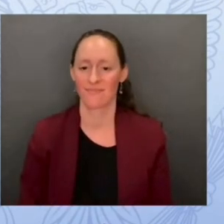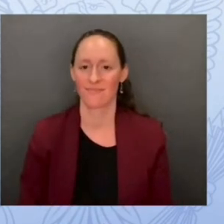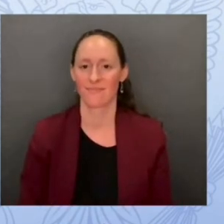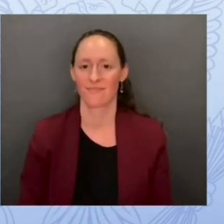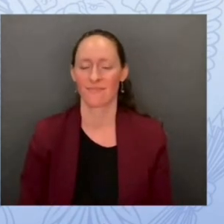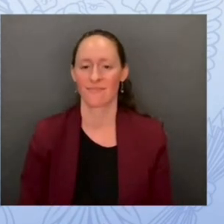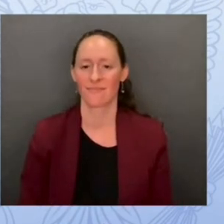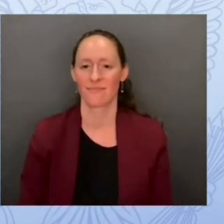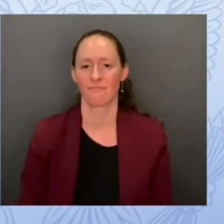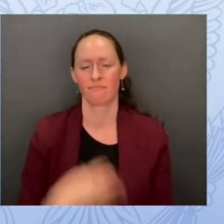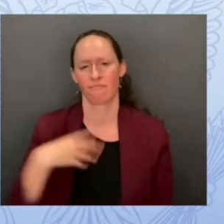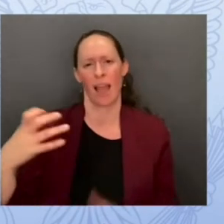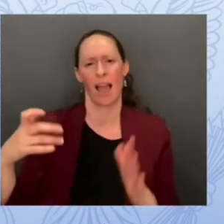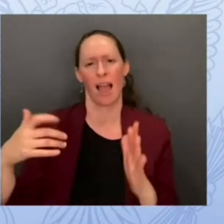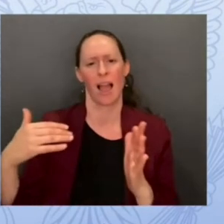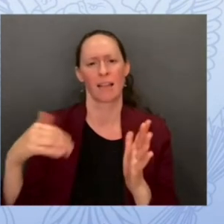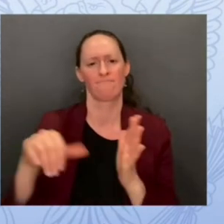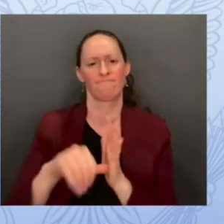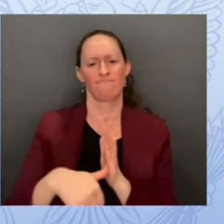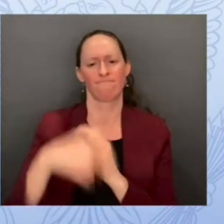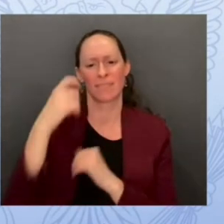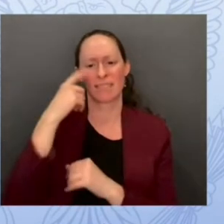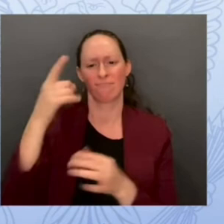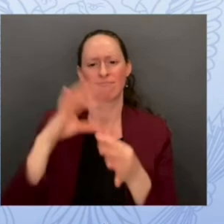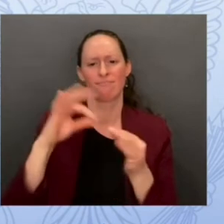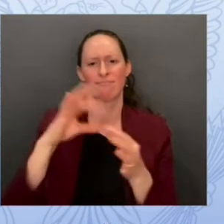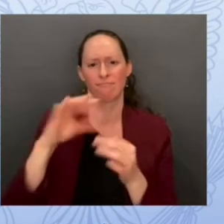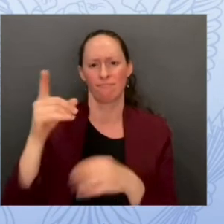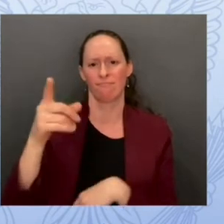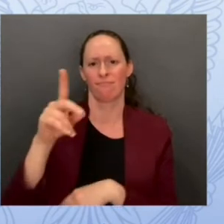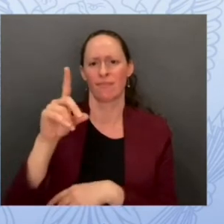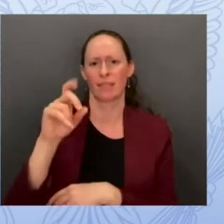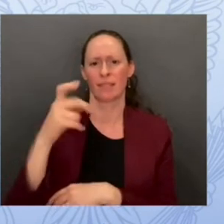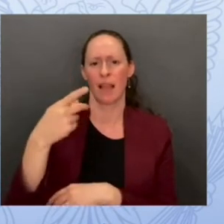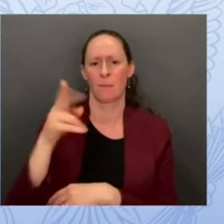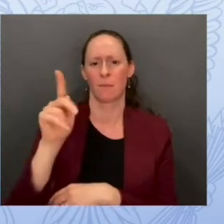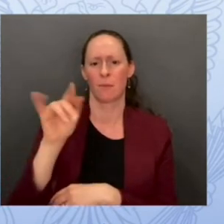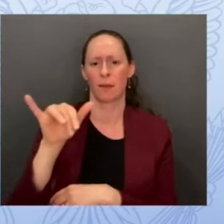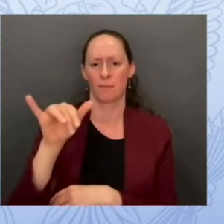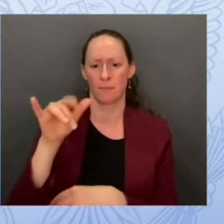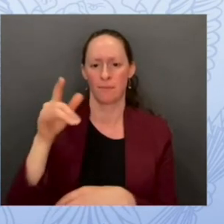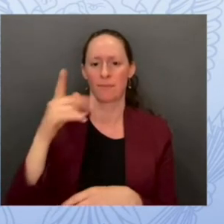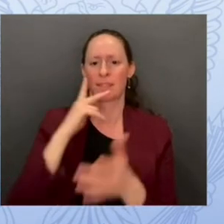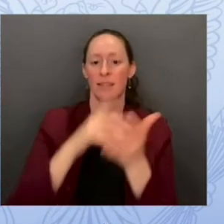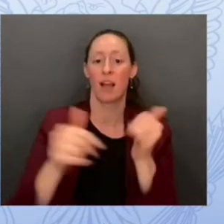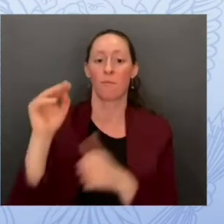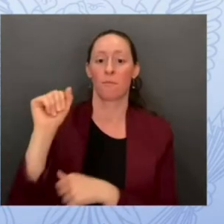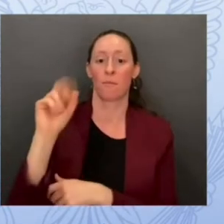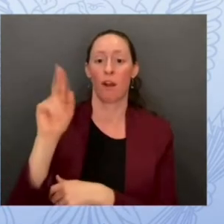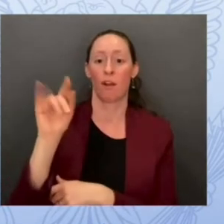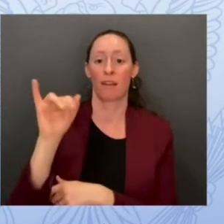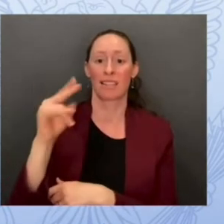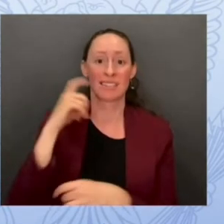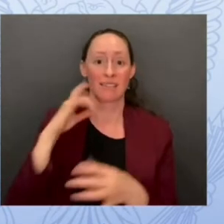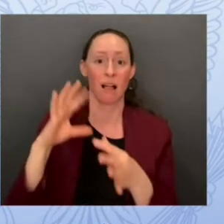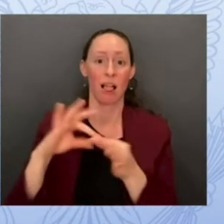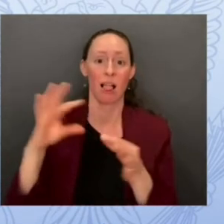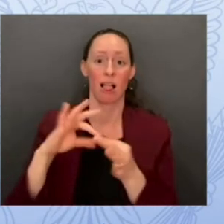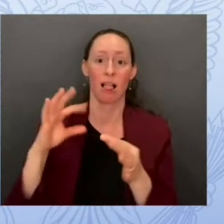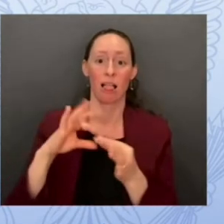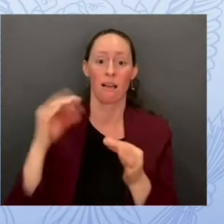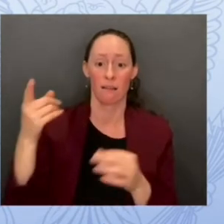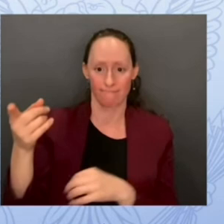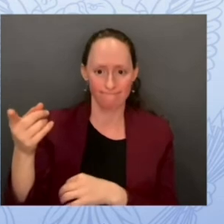martin's comments earlier first the security of the software schools buy is tied to the security they